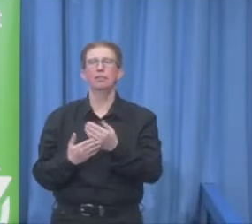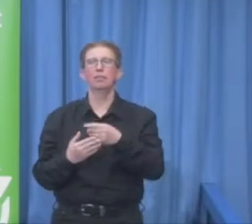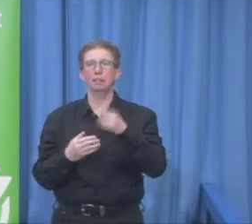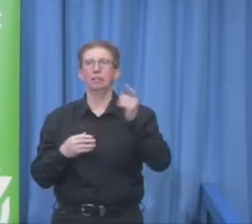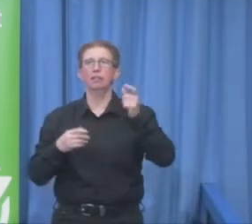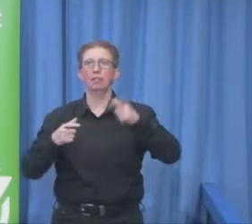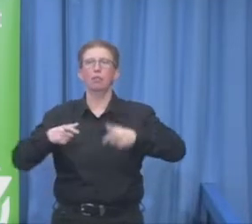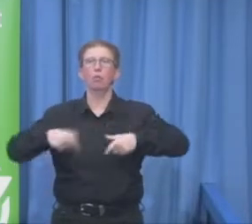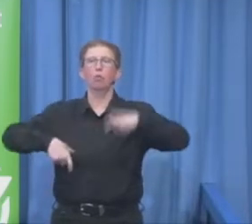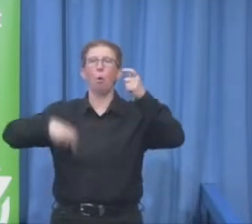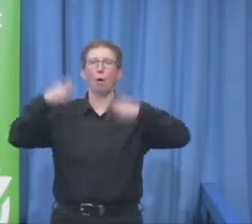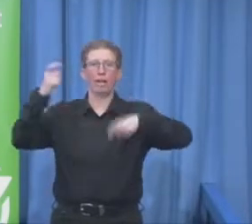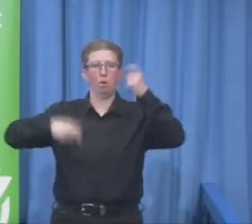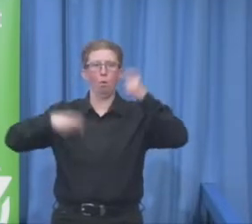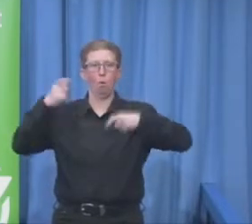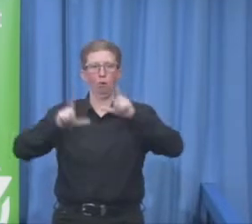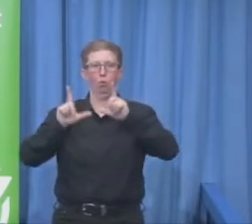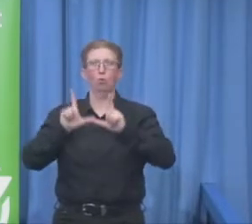applause please for Amelie.